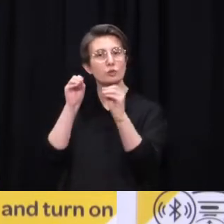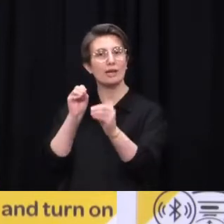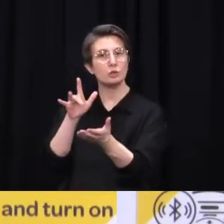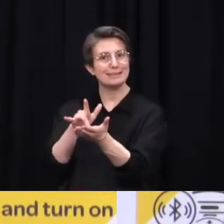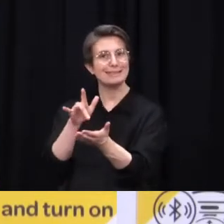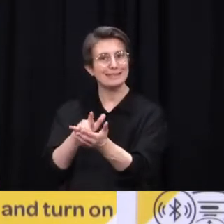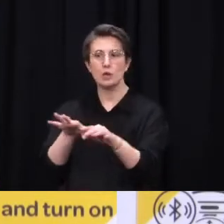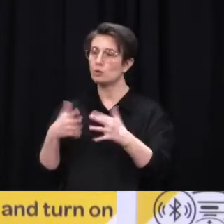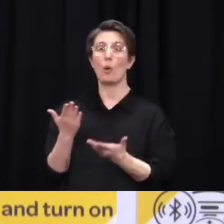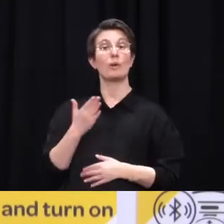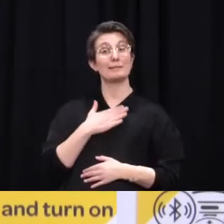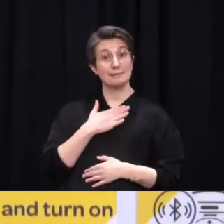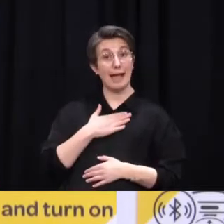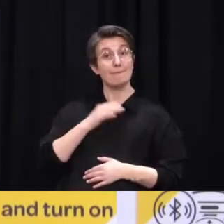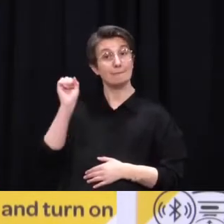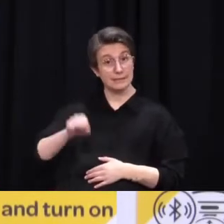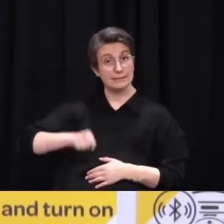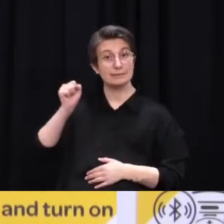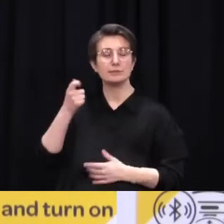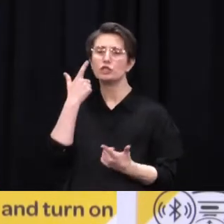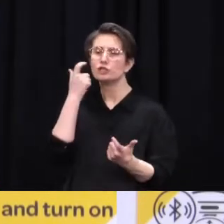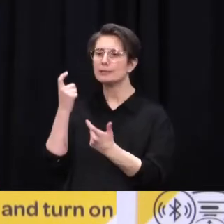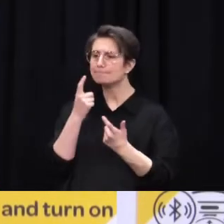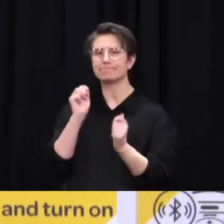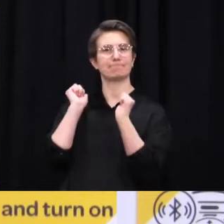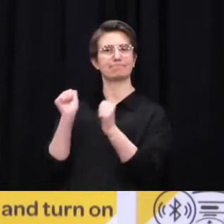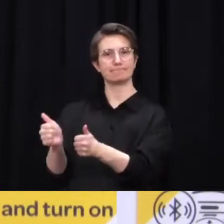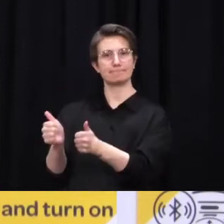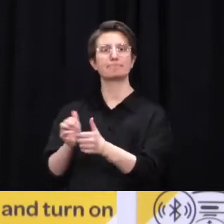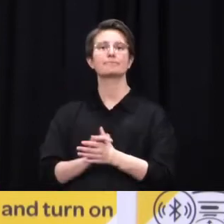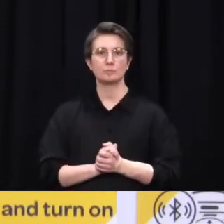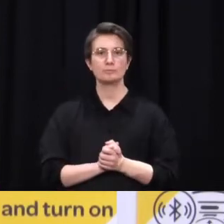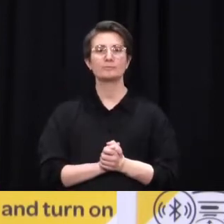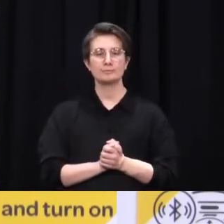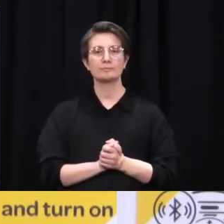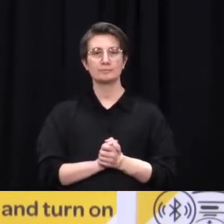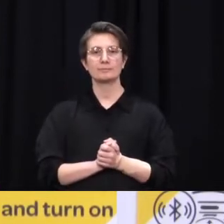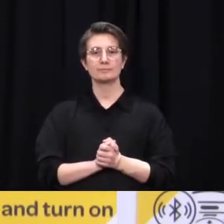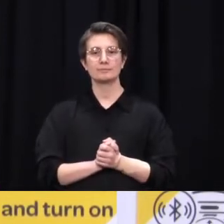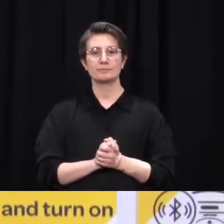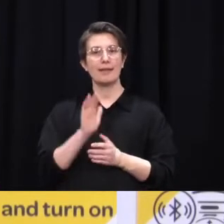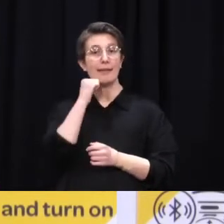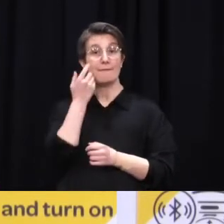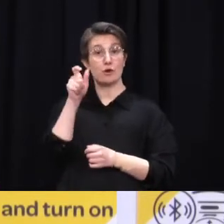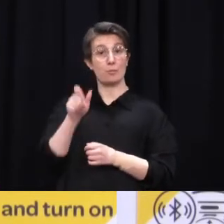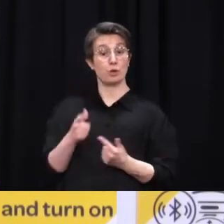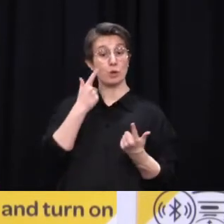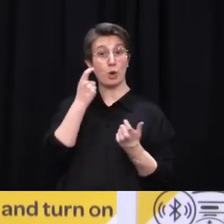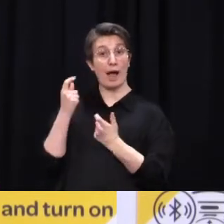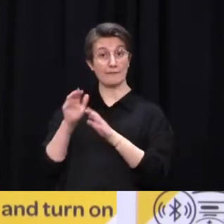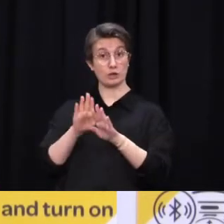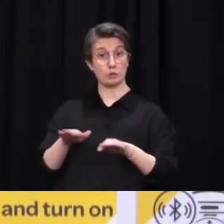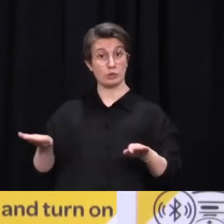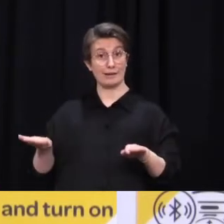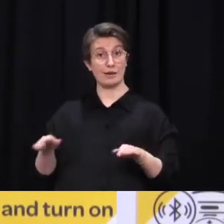safety checks are in place. Each carer involved in the scheme will be limited to providing care for